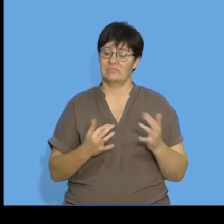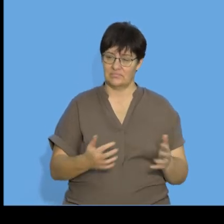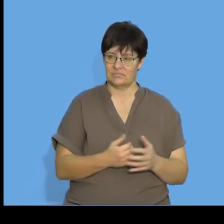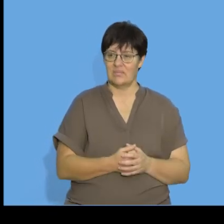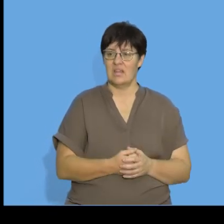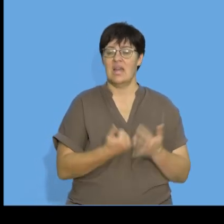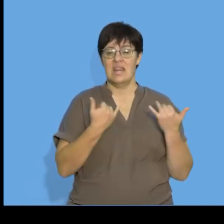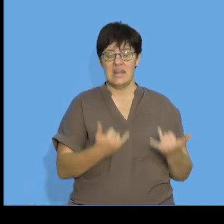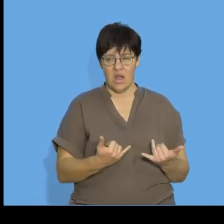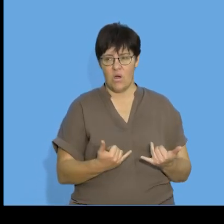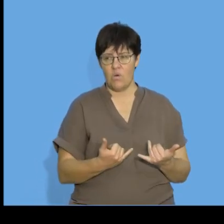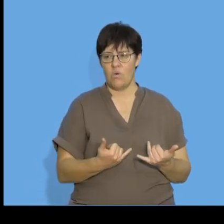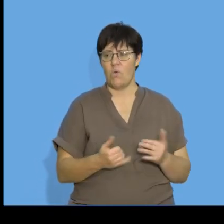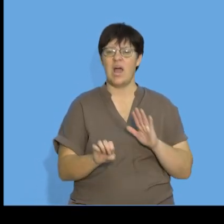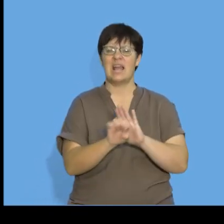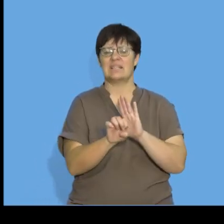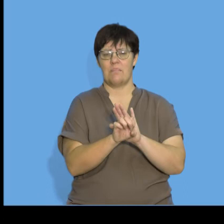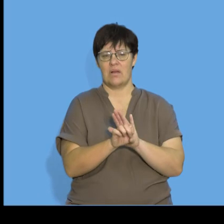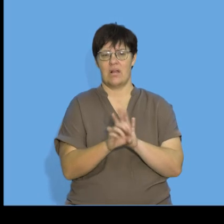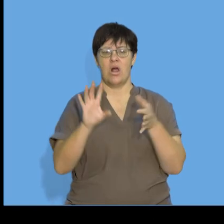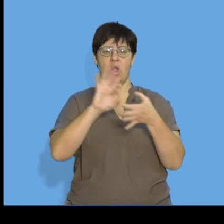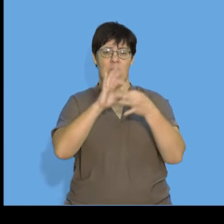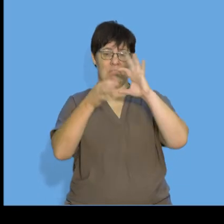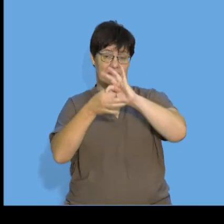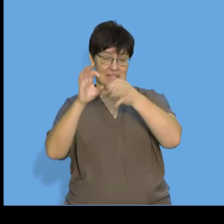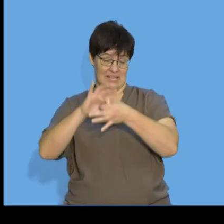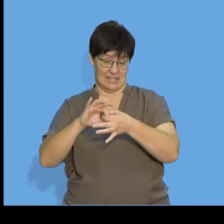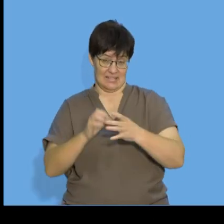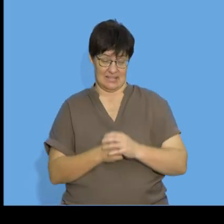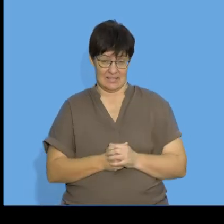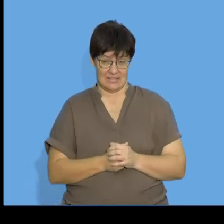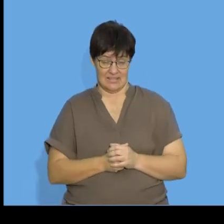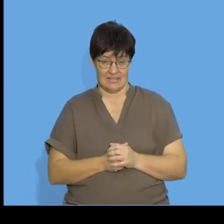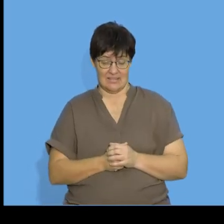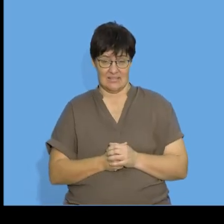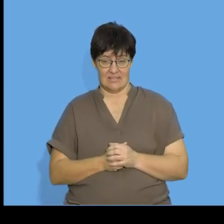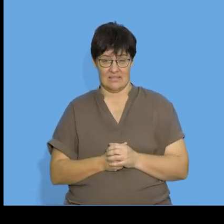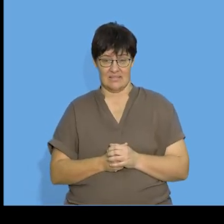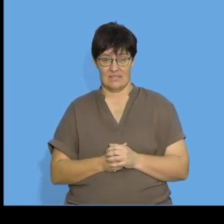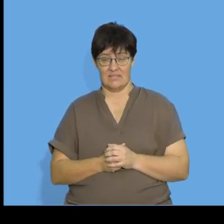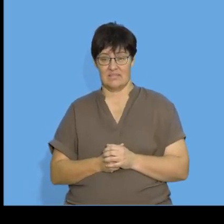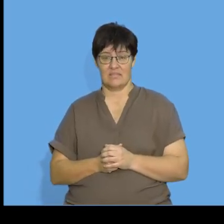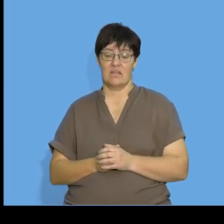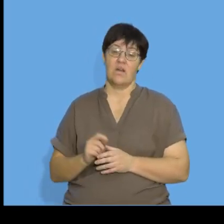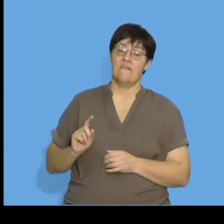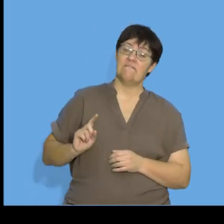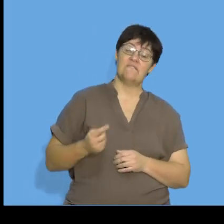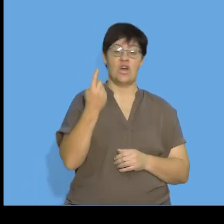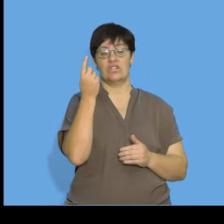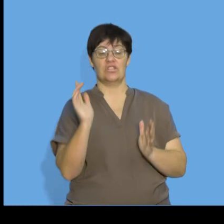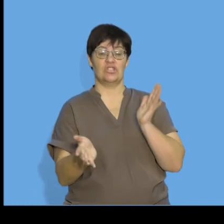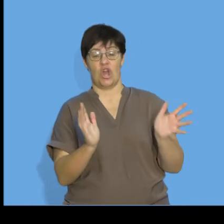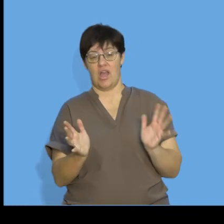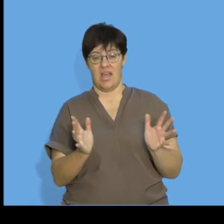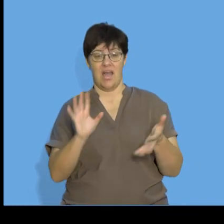so we are now moving on to an example with the Olympics so in the first stage of the